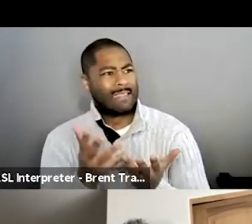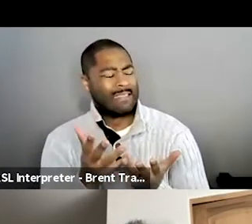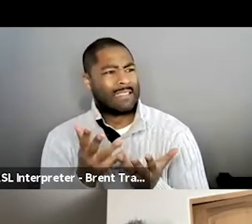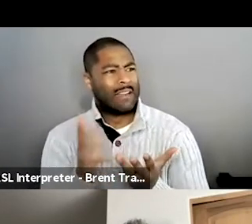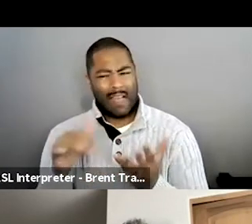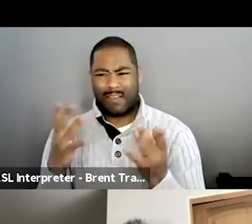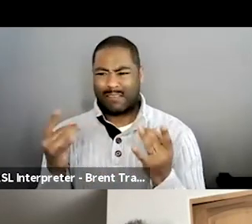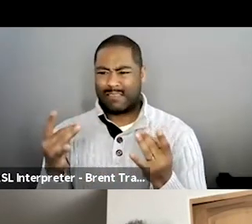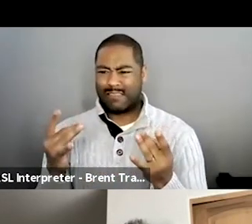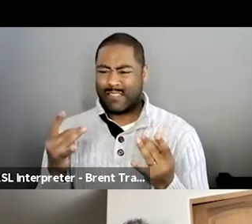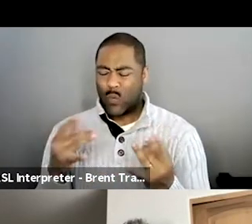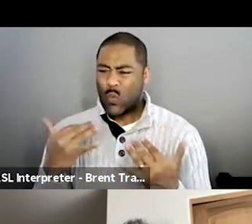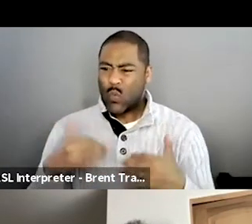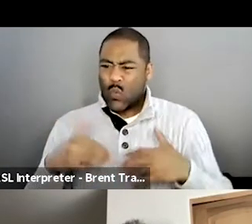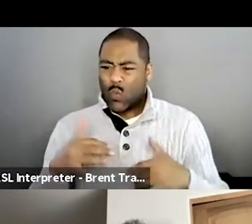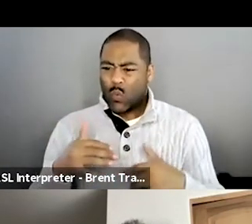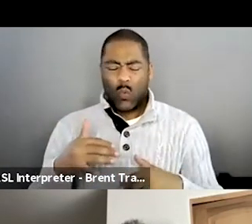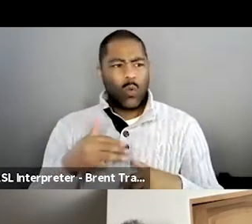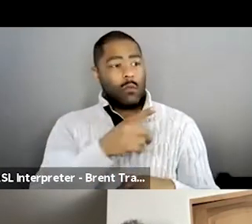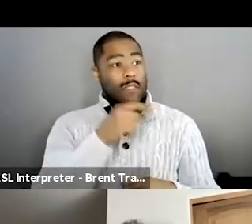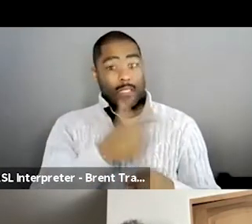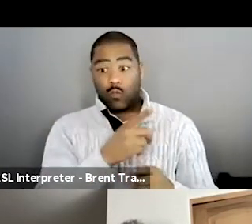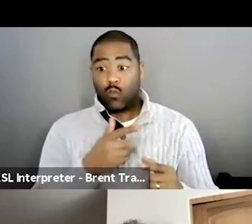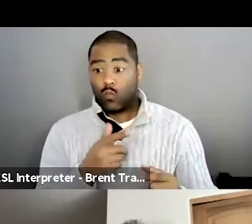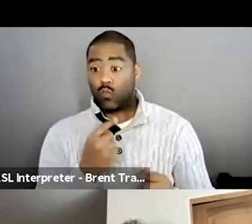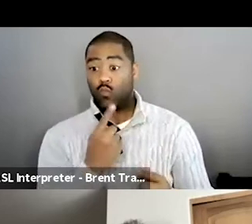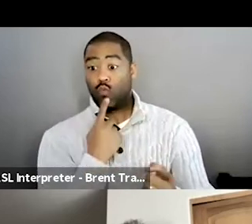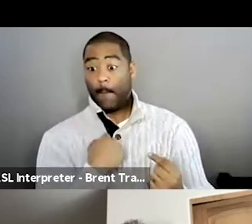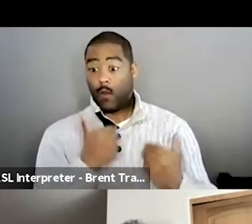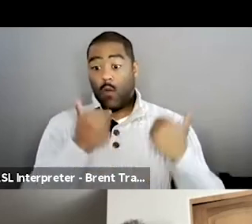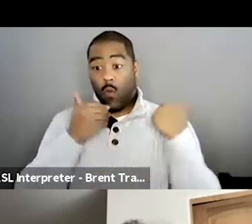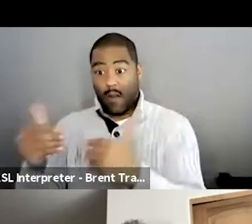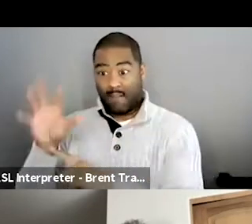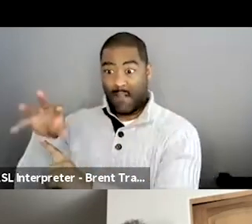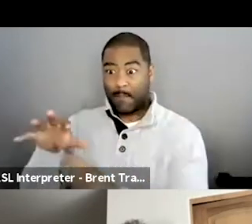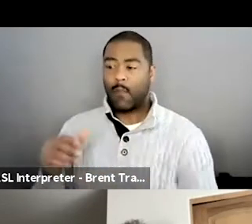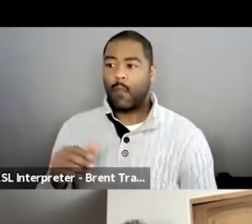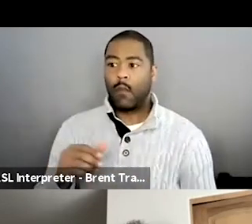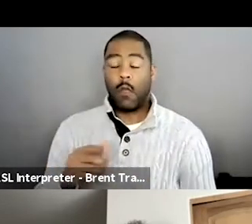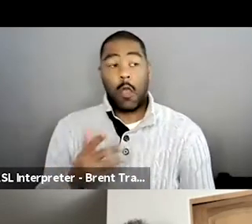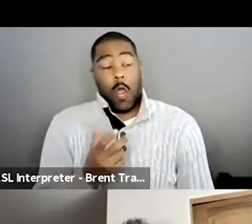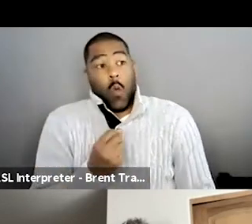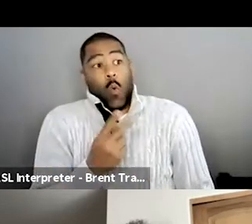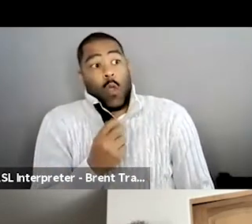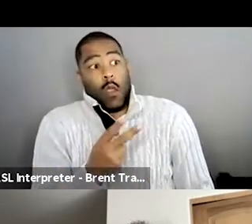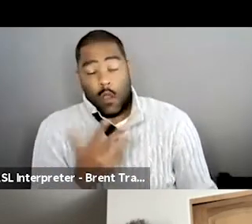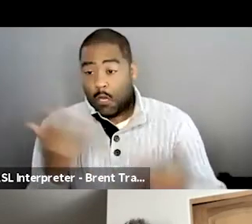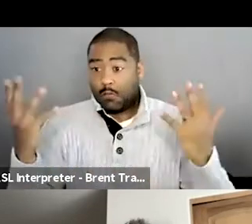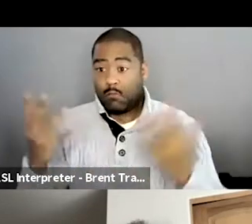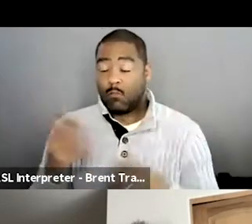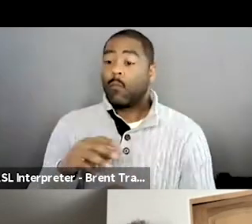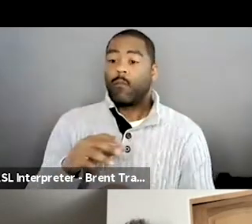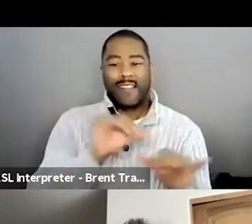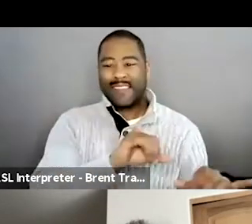know what was really going to happen, but I knew you go get the footage and then you figure out later, what'll be appropriate, depending on what